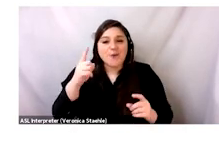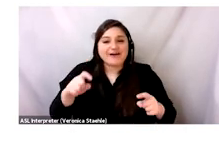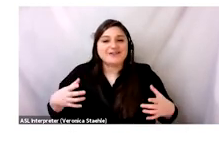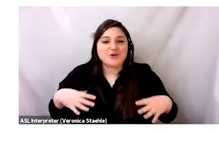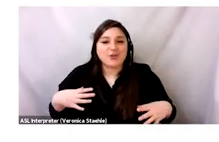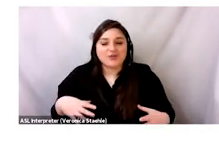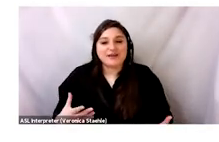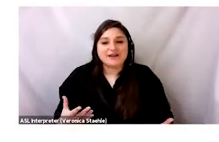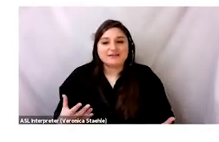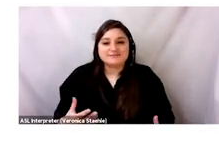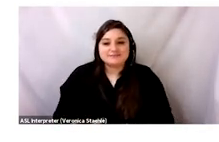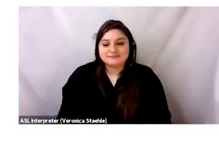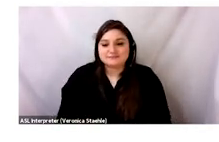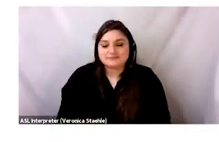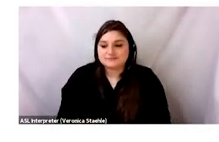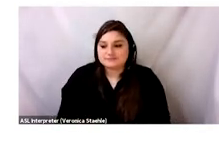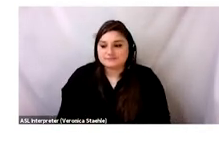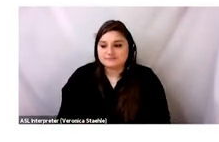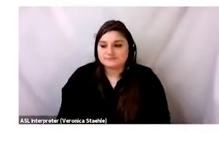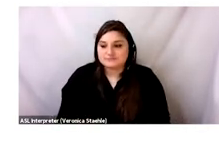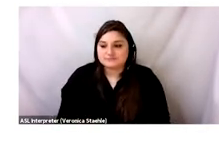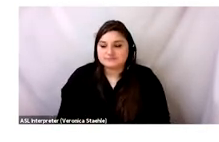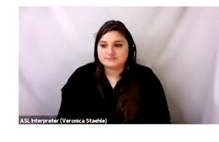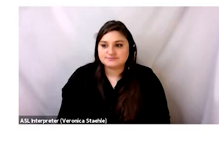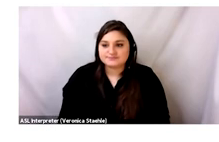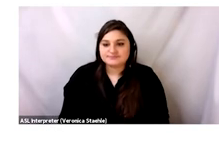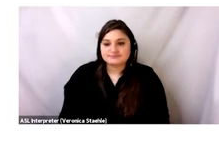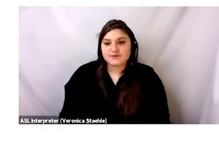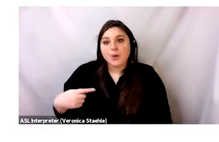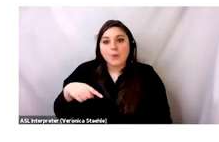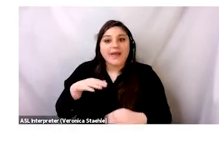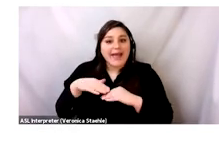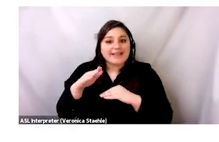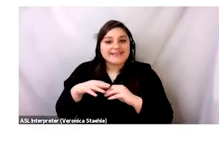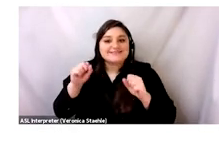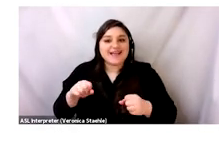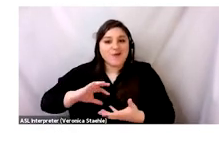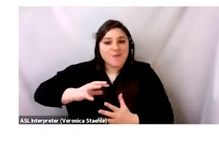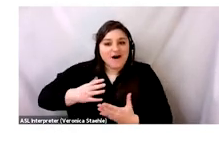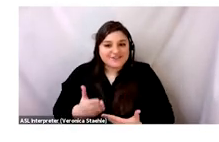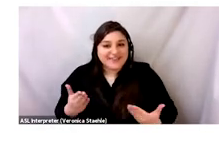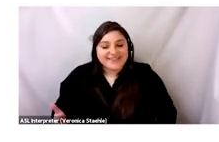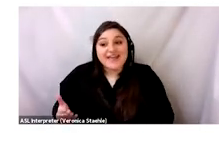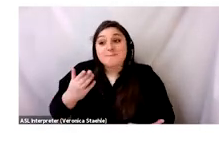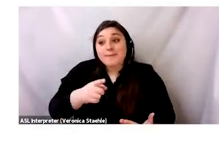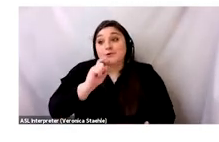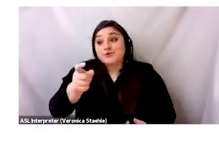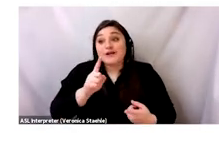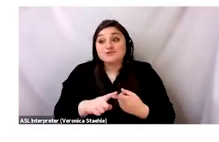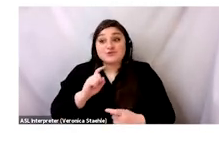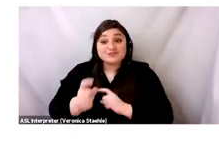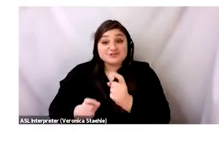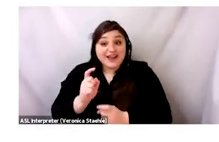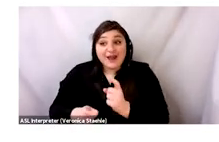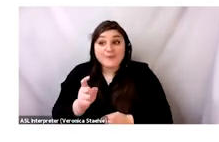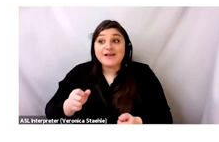to the degree that they're going to want something like that. The least we can do is wash things. So when you donate it to a charity, might think that they're washing